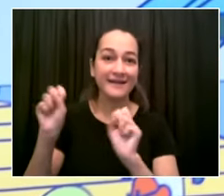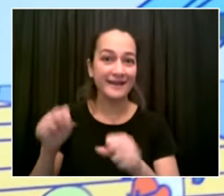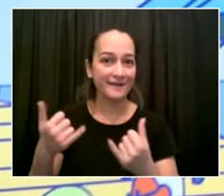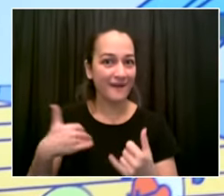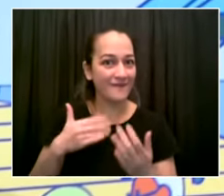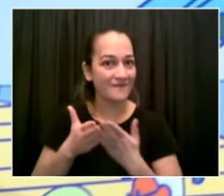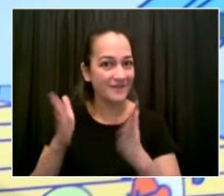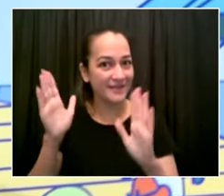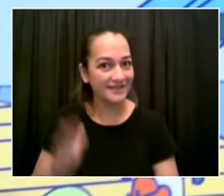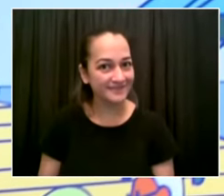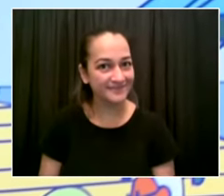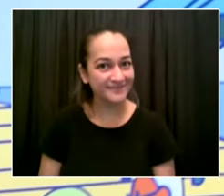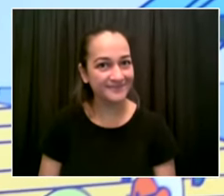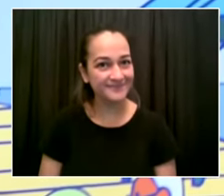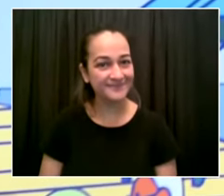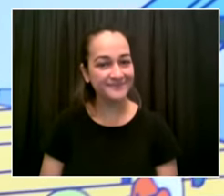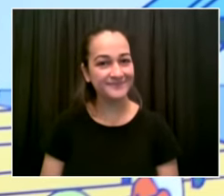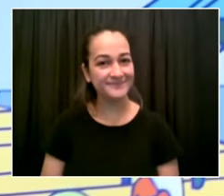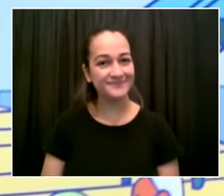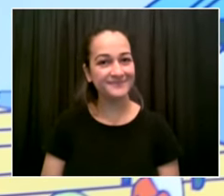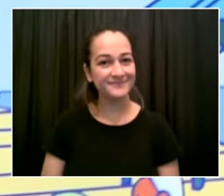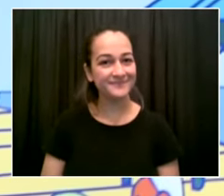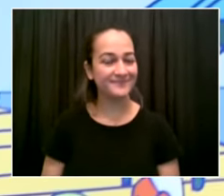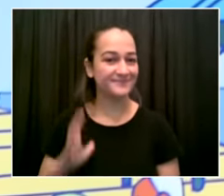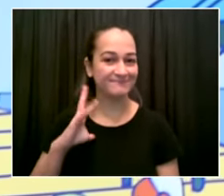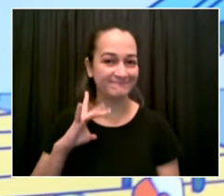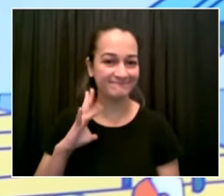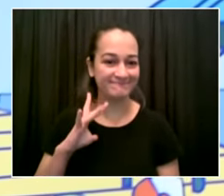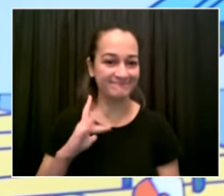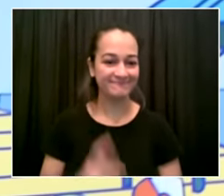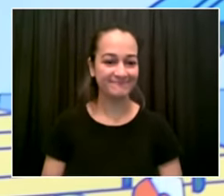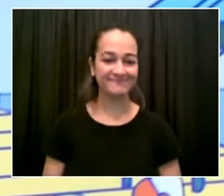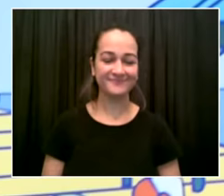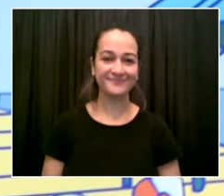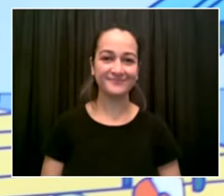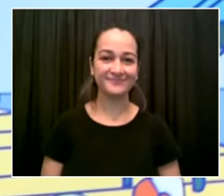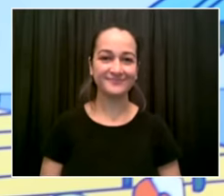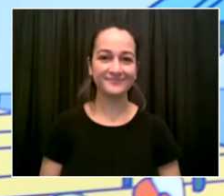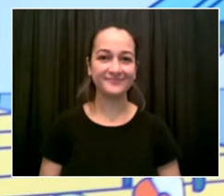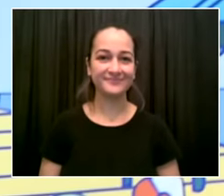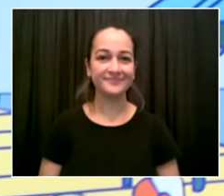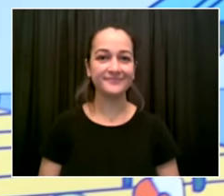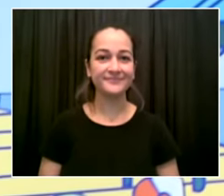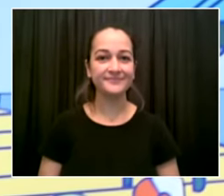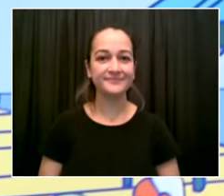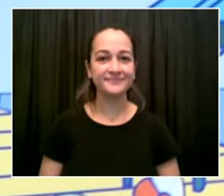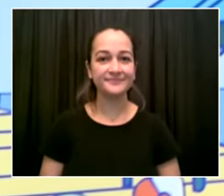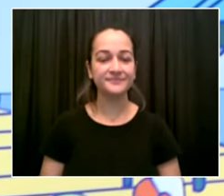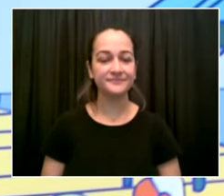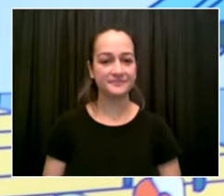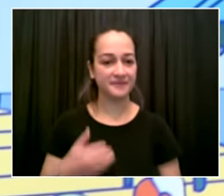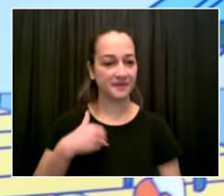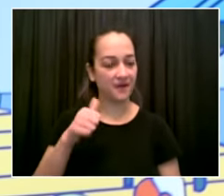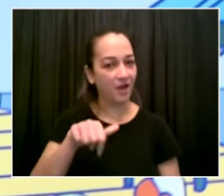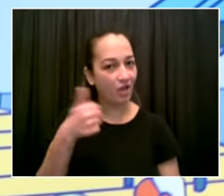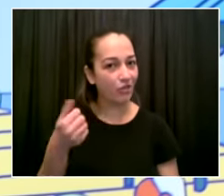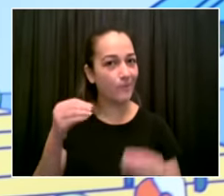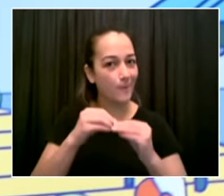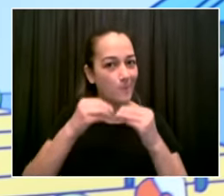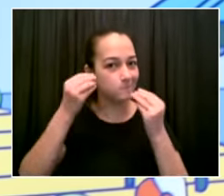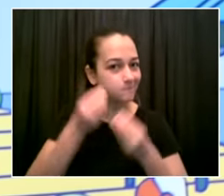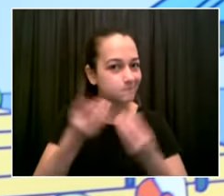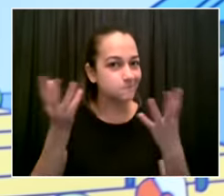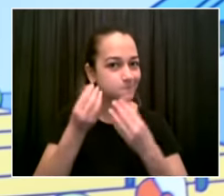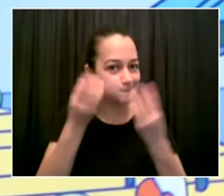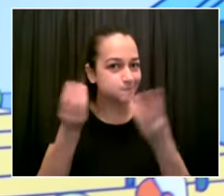now we have a staten island announcement that's a really big deal and i want to set this up with a